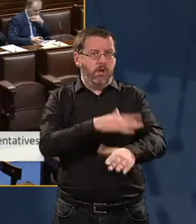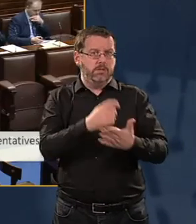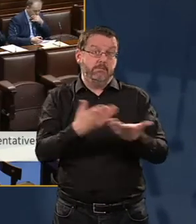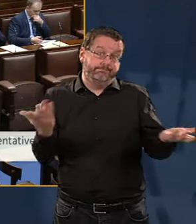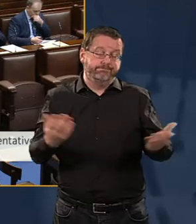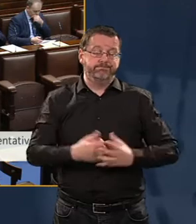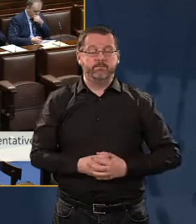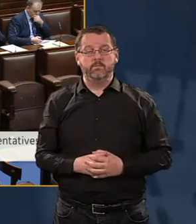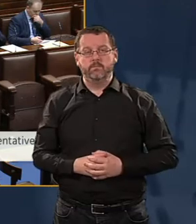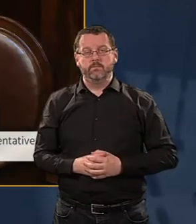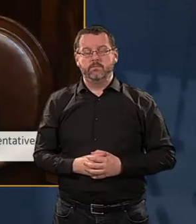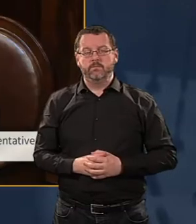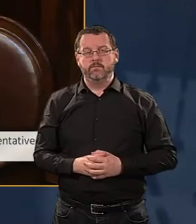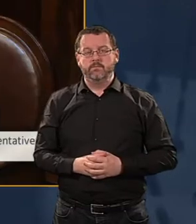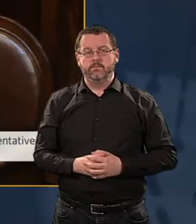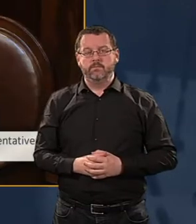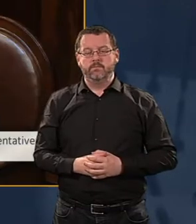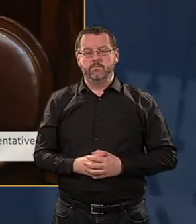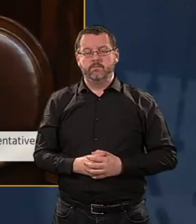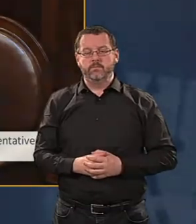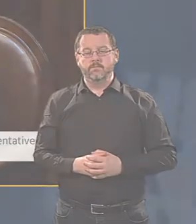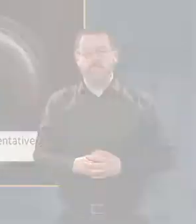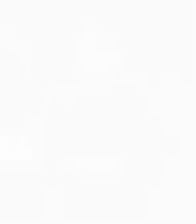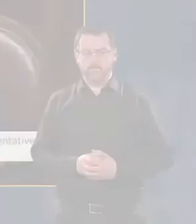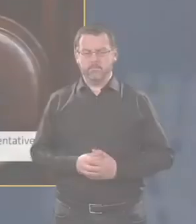Brendan Howland, please. Please.